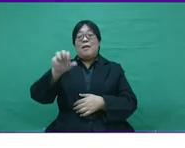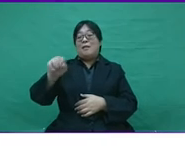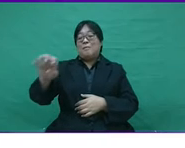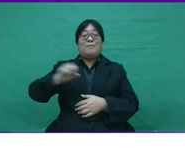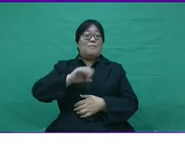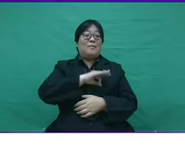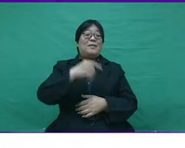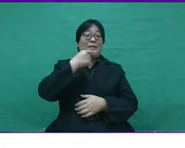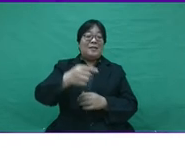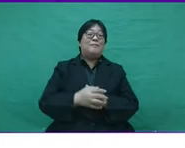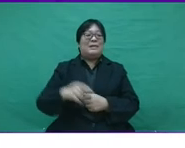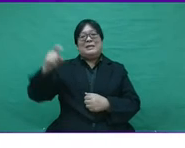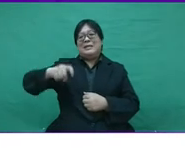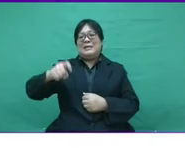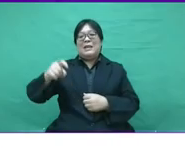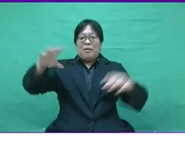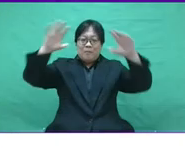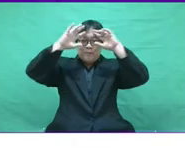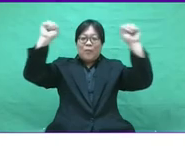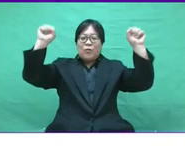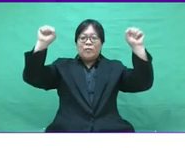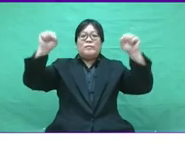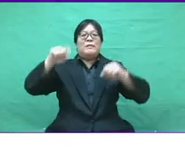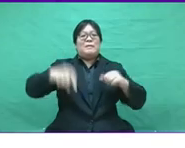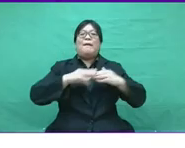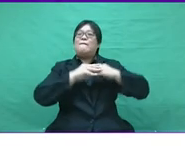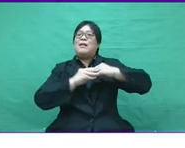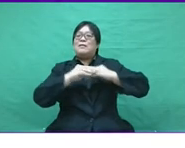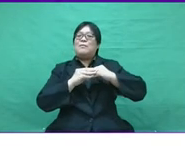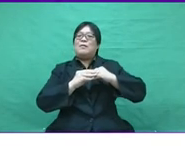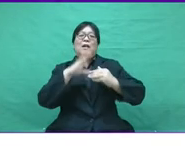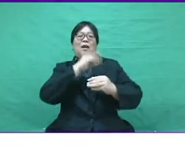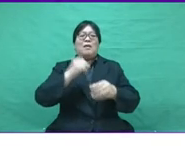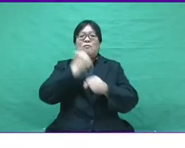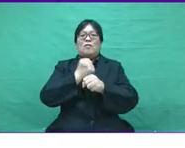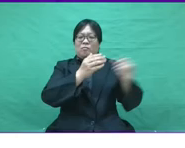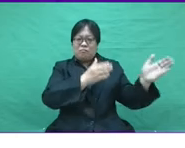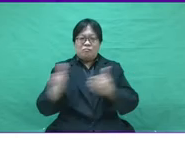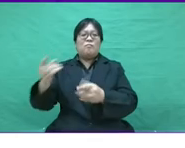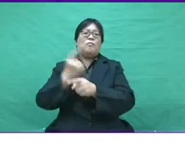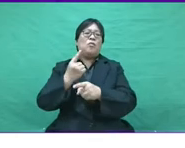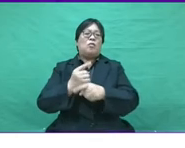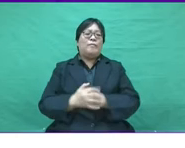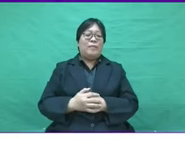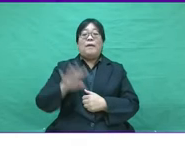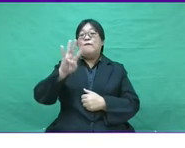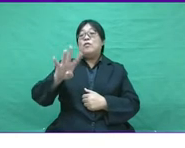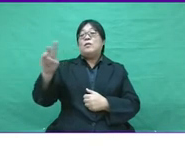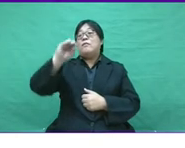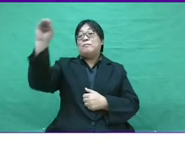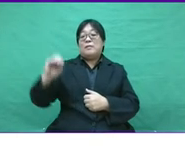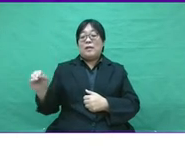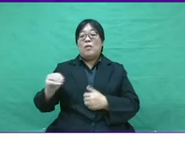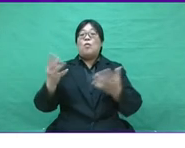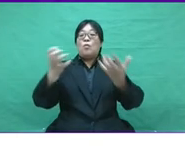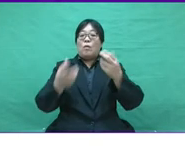52% of SME employees indicated the need of employers to be flexible and